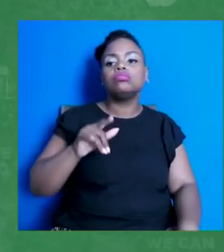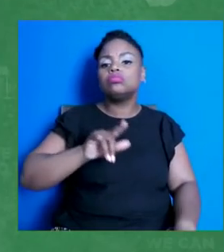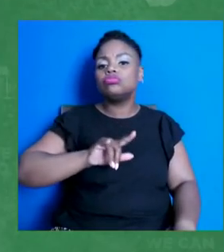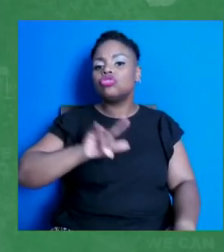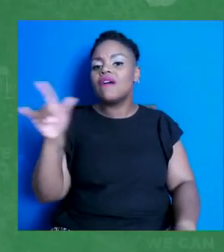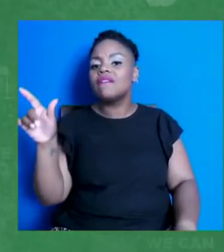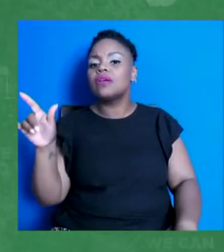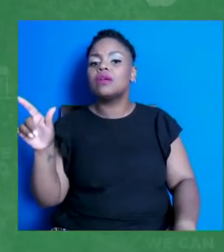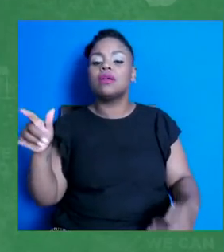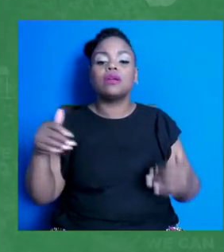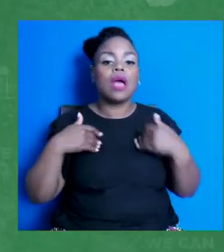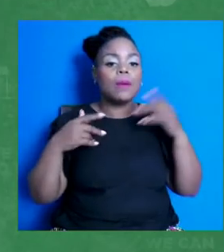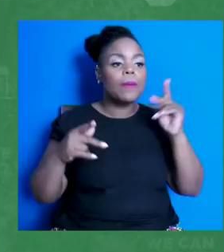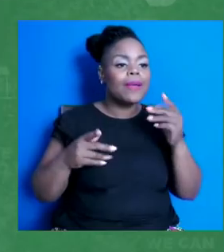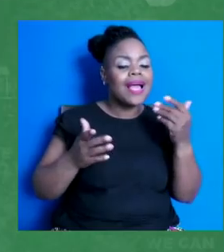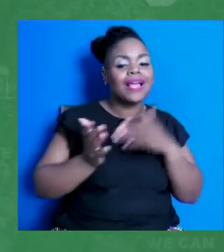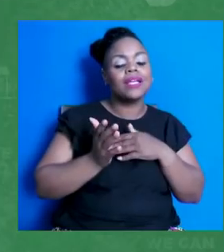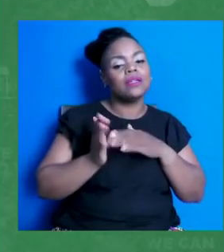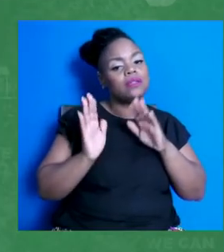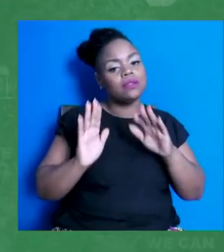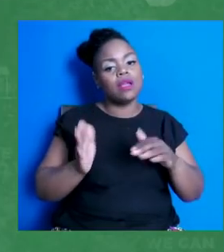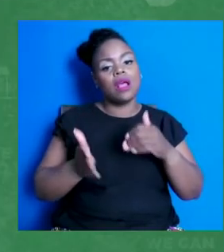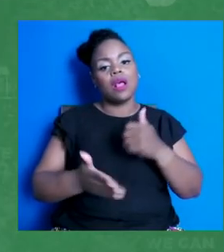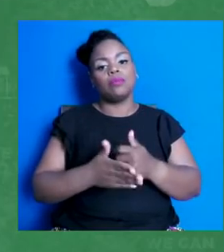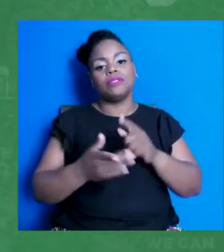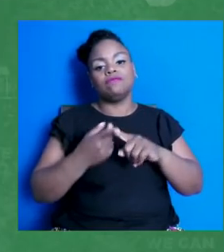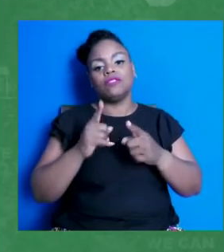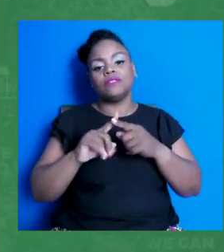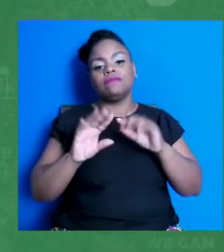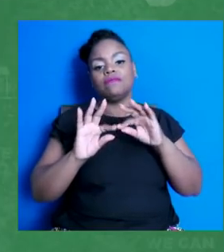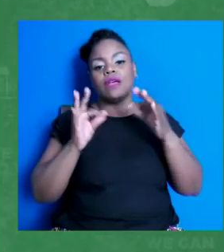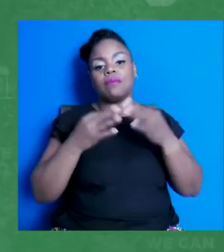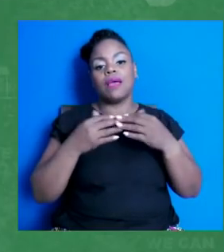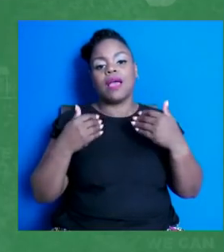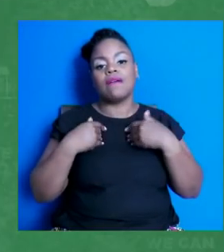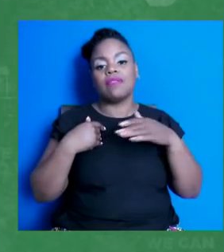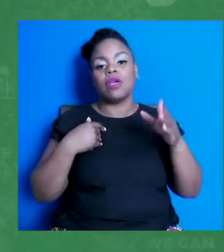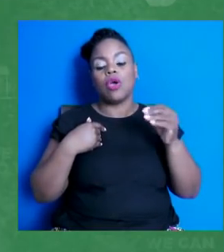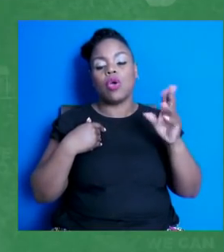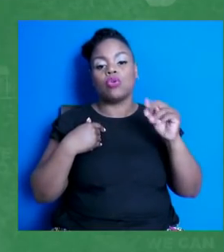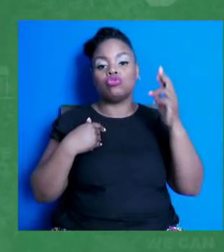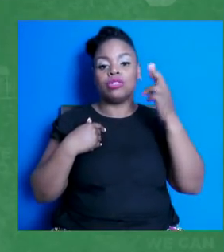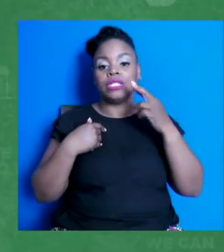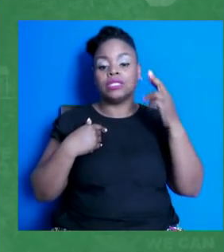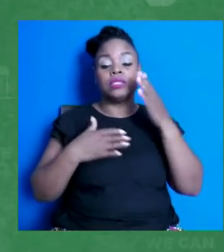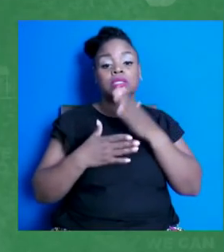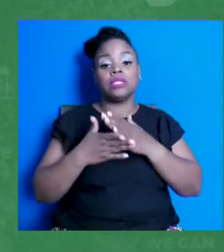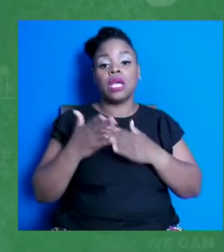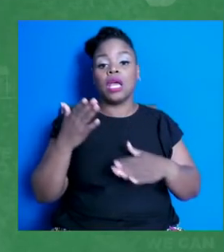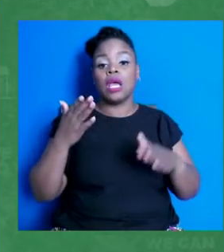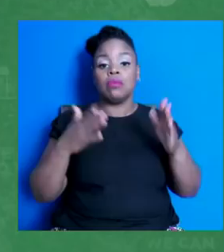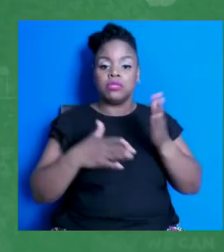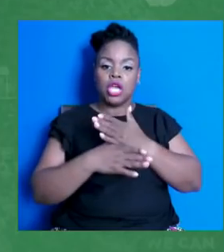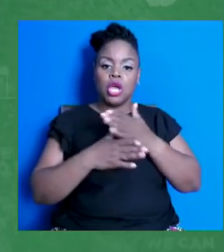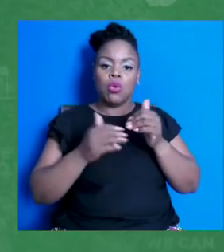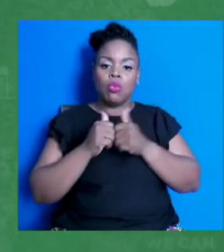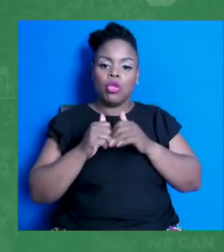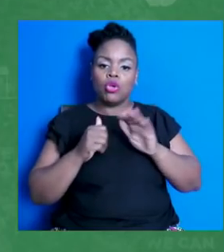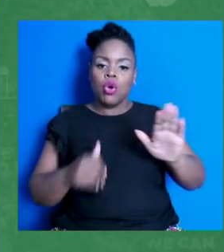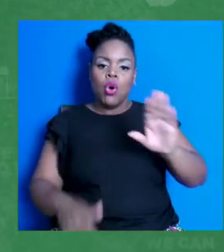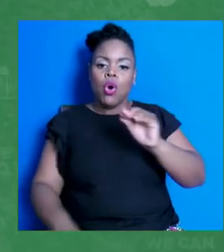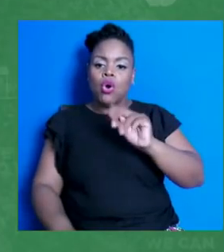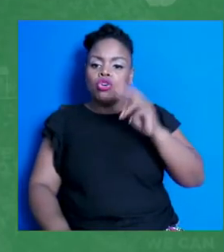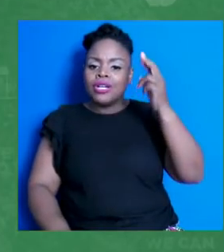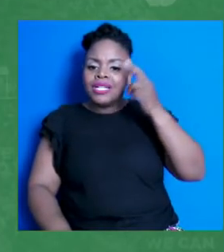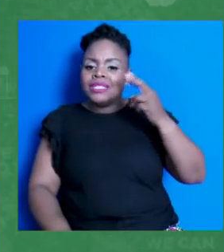own friends and family find their own reason. Part of what you can do when you're doing this is by sharing your own reason for getting vaccinated. For example, if